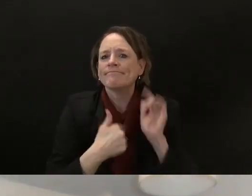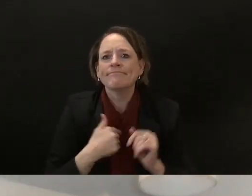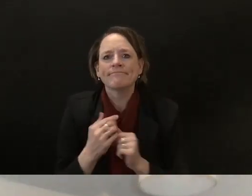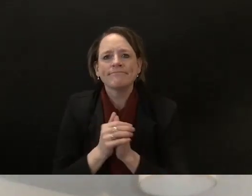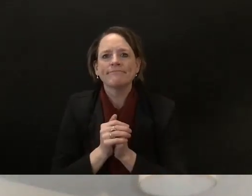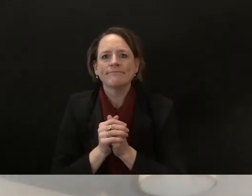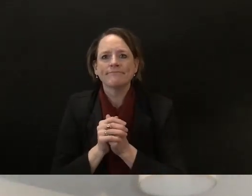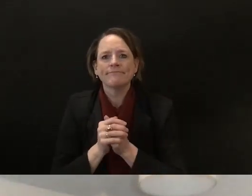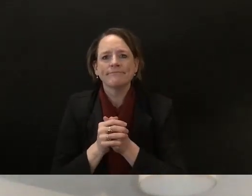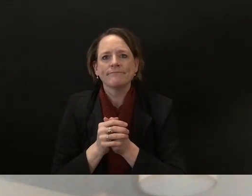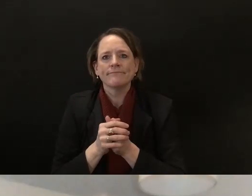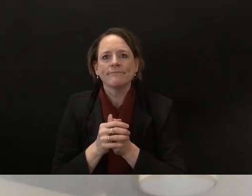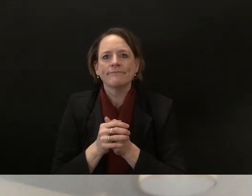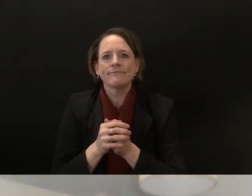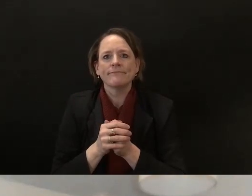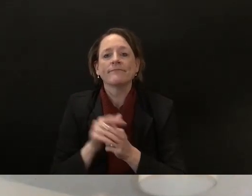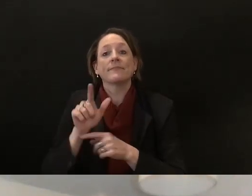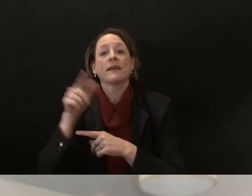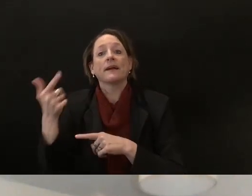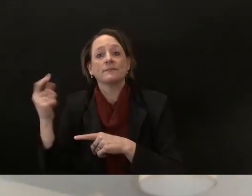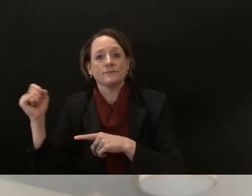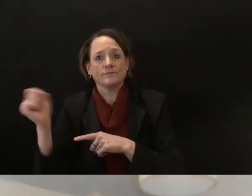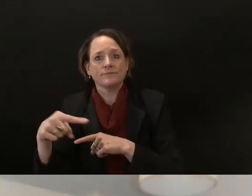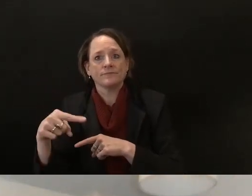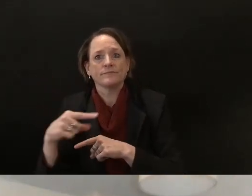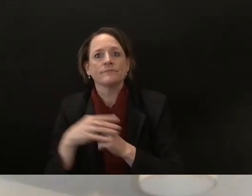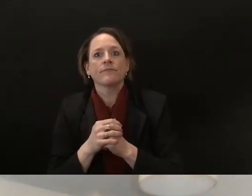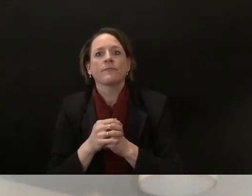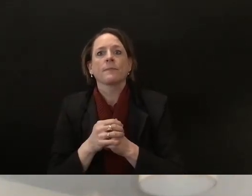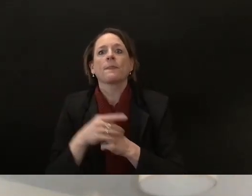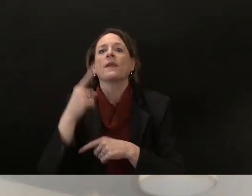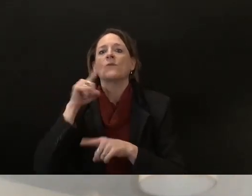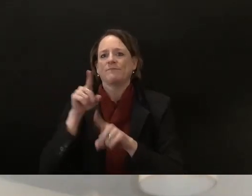towards representative snicky and senator larson so i'll let them take it